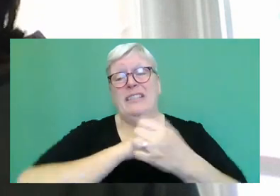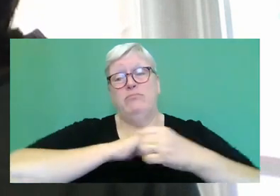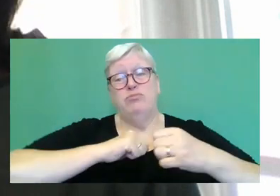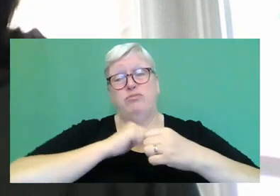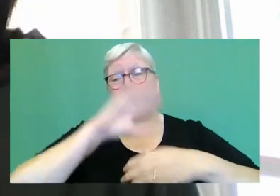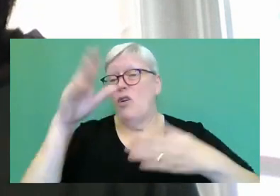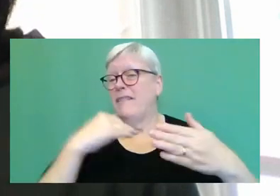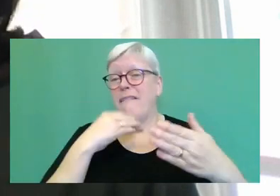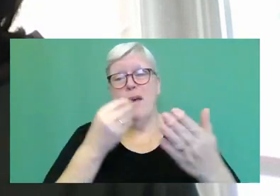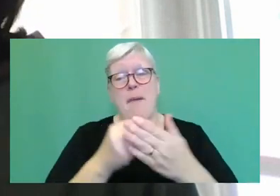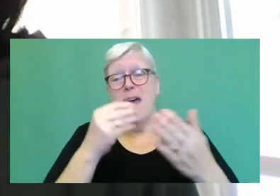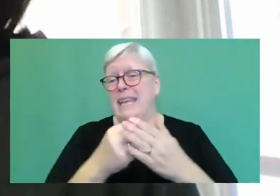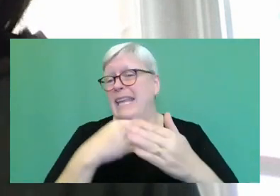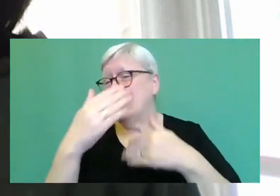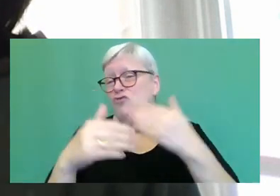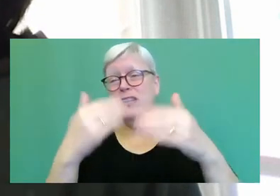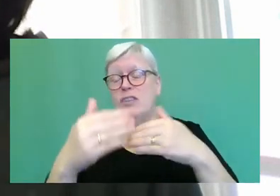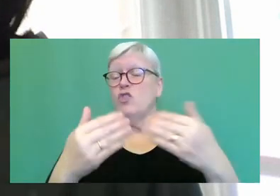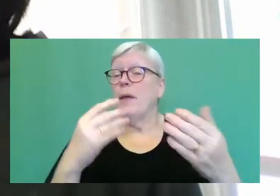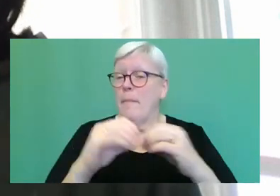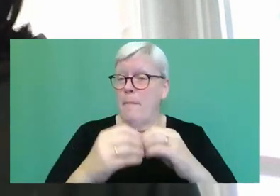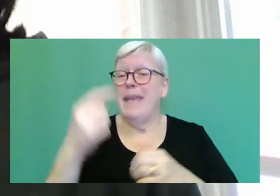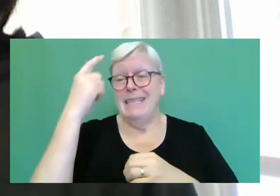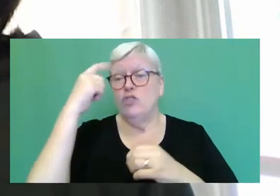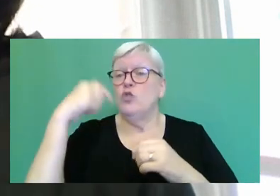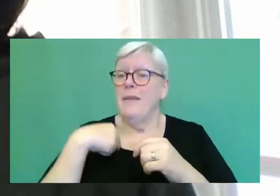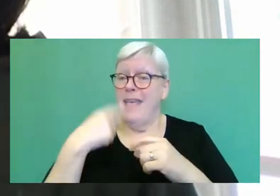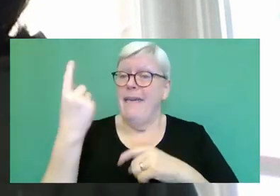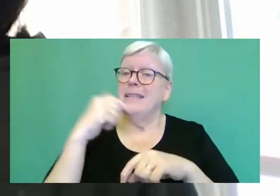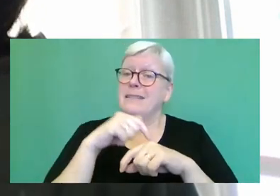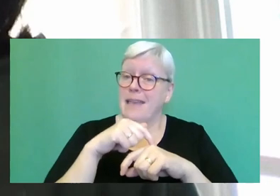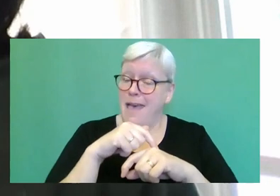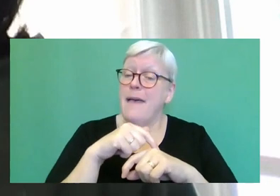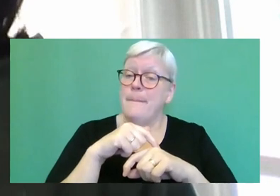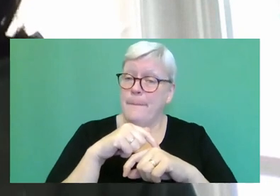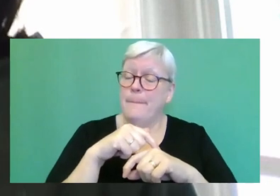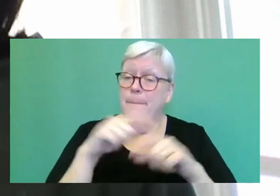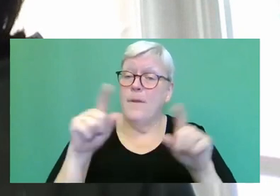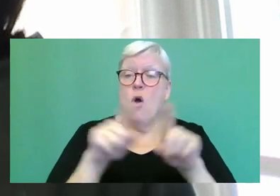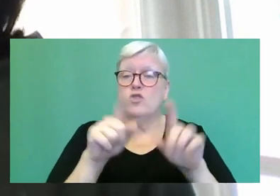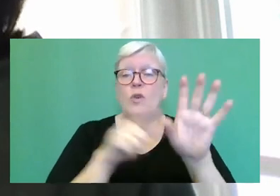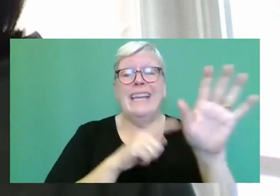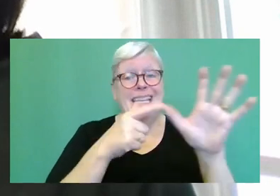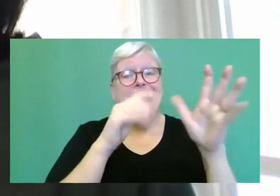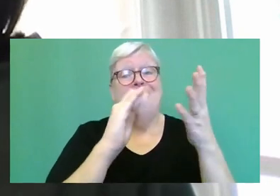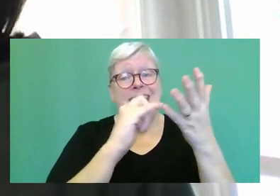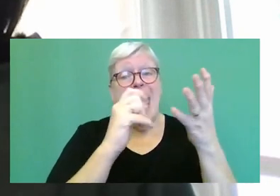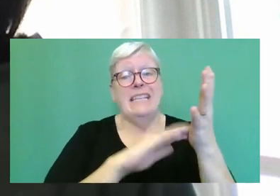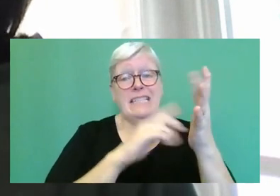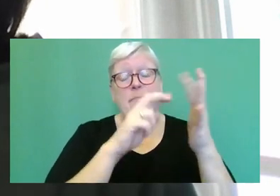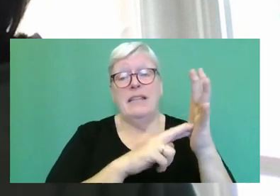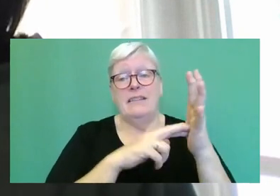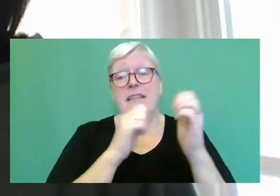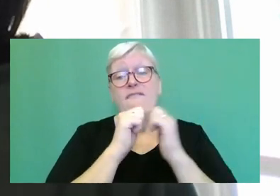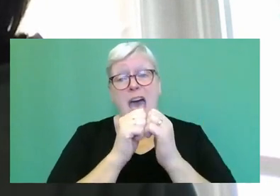issues, it sort of made sense to me. And also in terms of, I mean, Yasmin's value as a doctor is not just